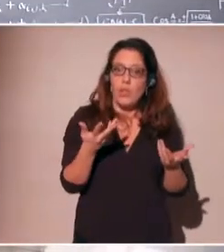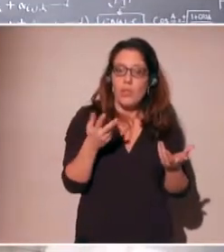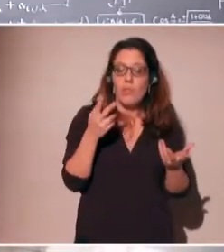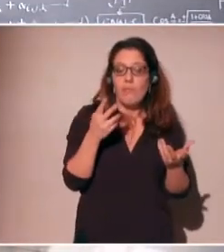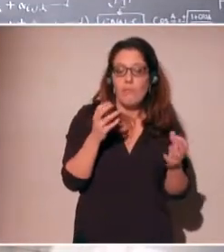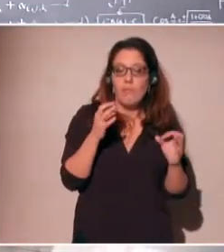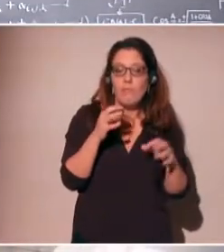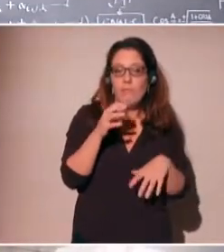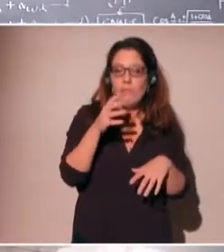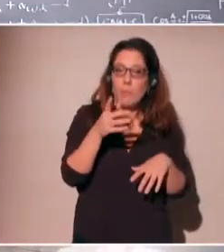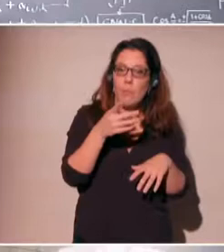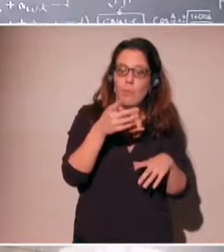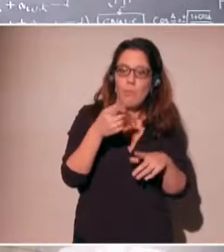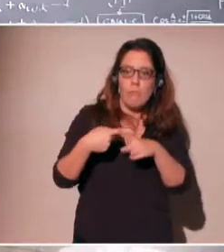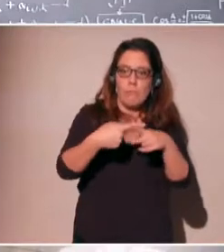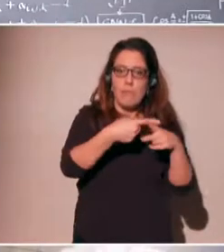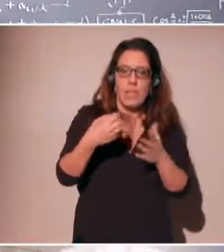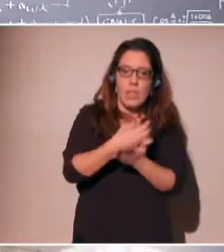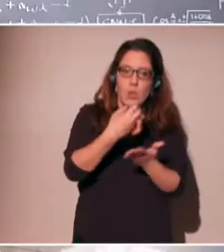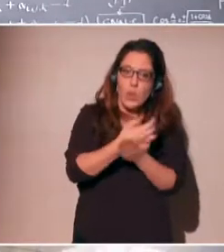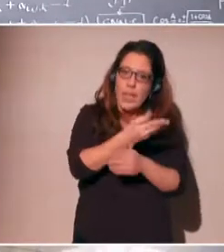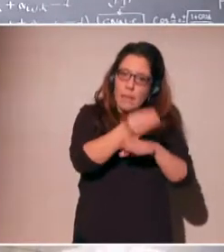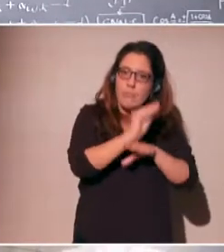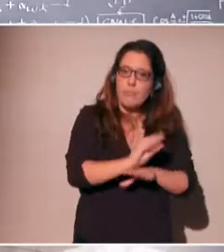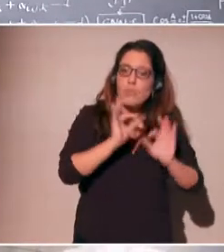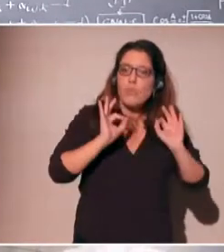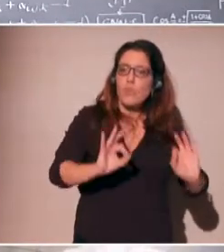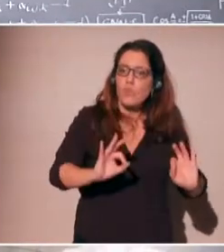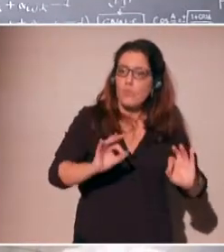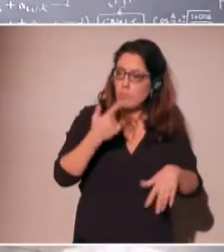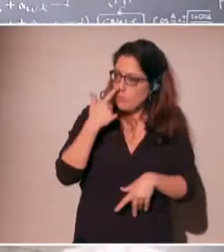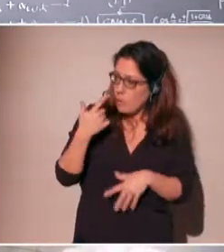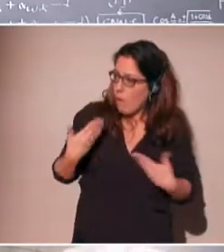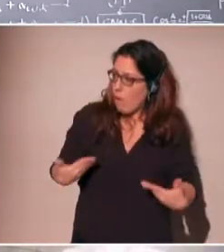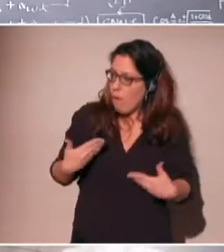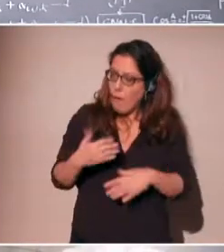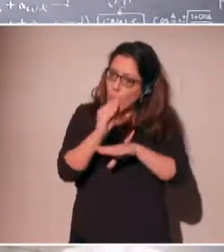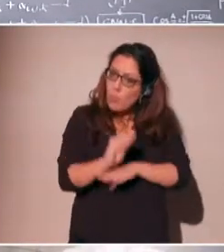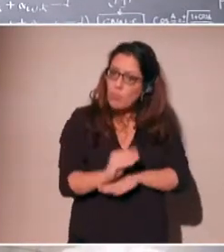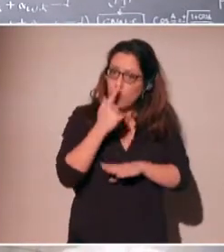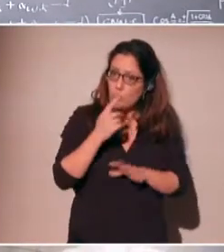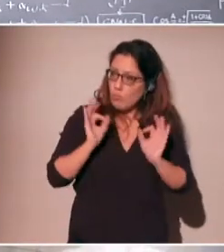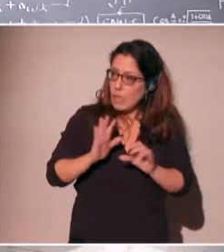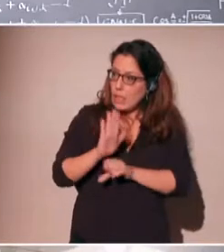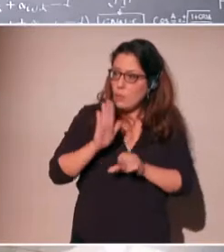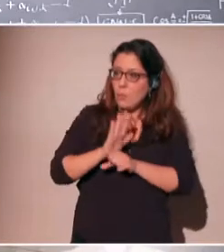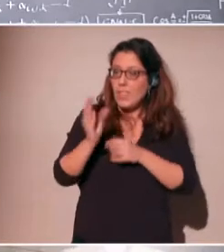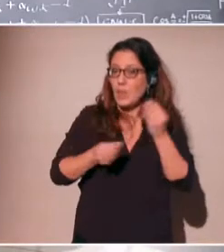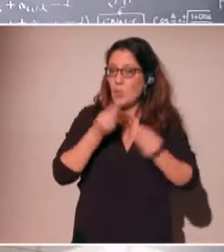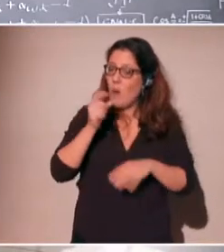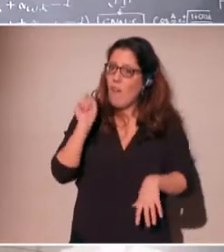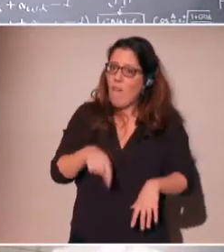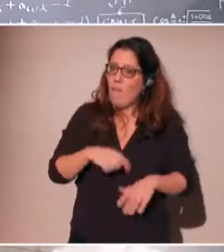protected, perhaps in a smart way, in a better way? Do you think that the legal framework as it stands today is